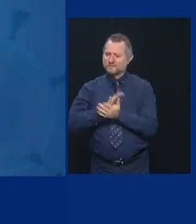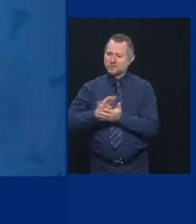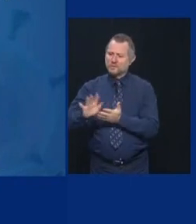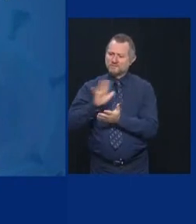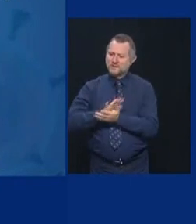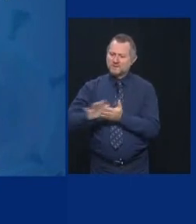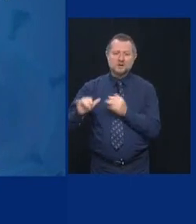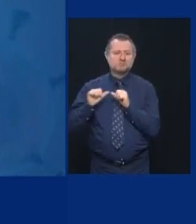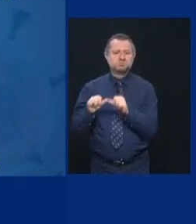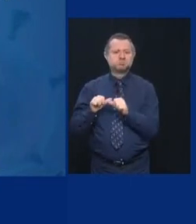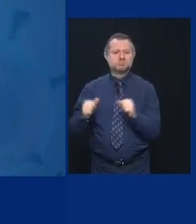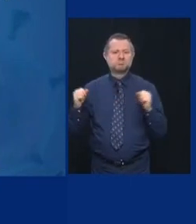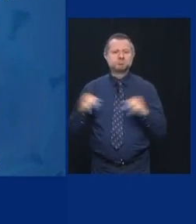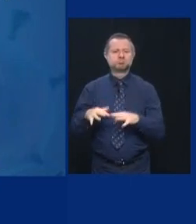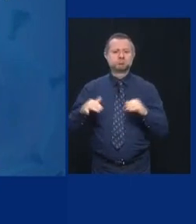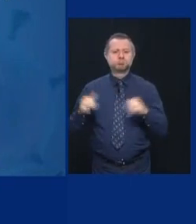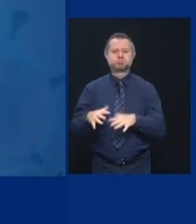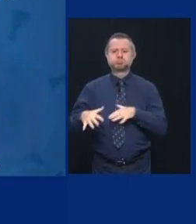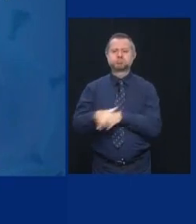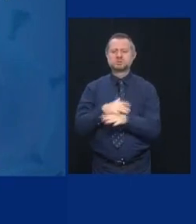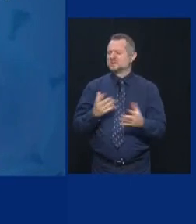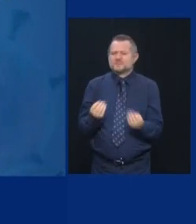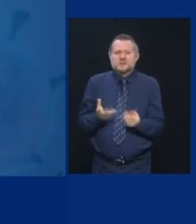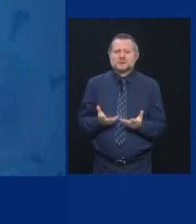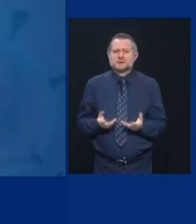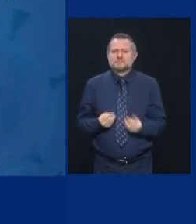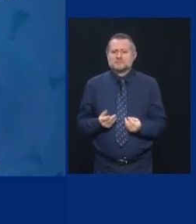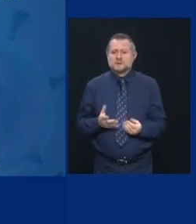What did you think was going to happen?